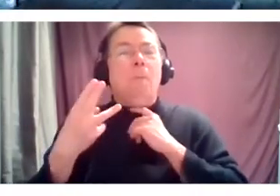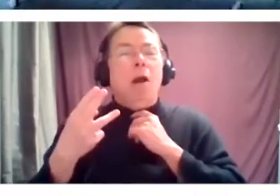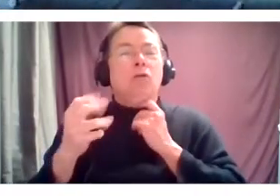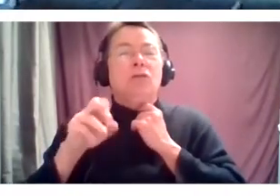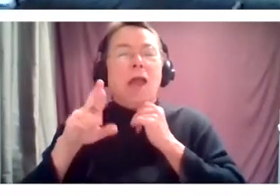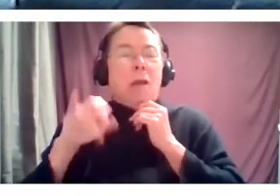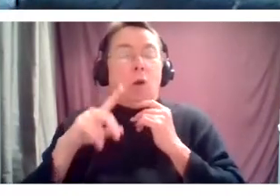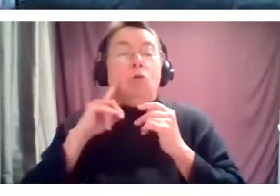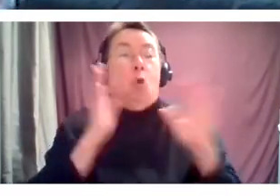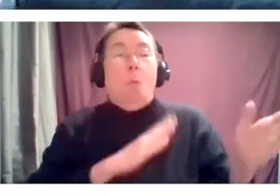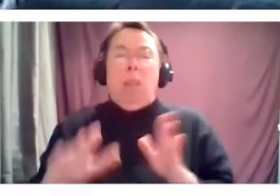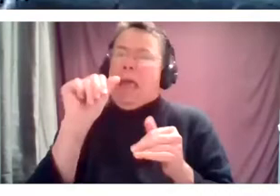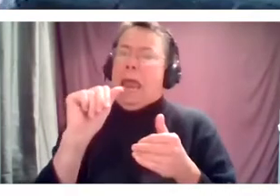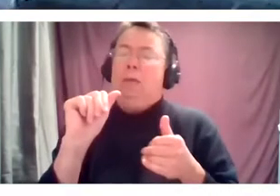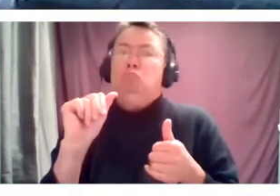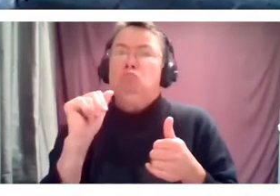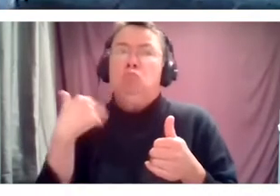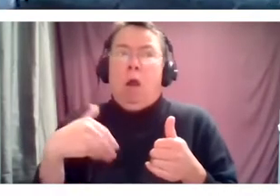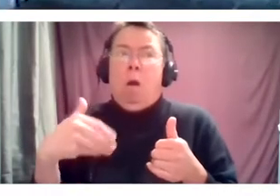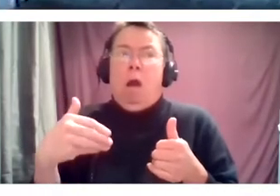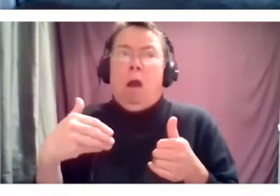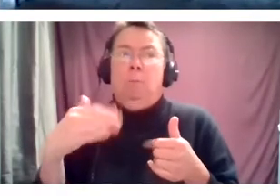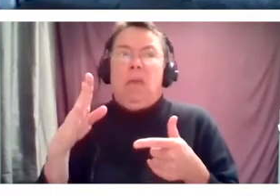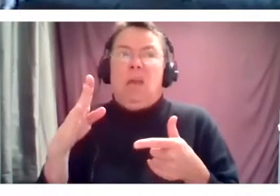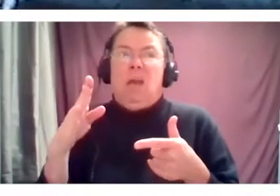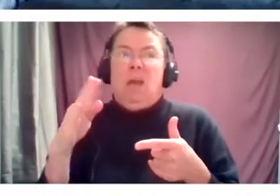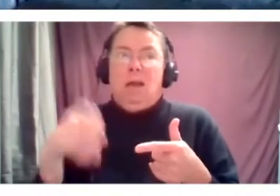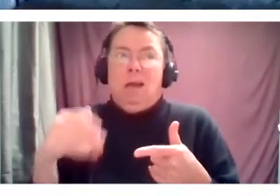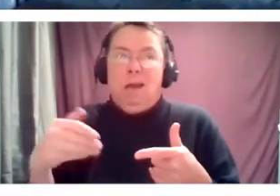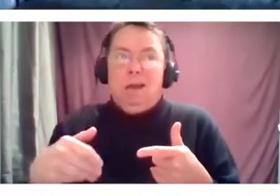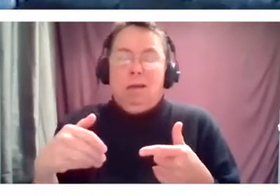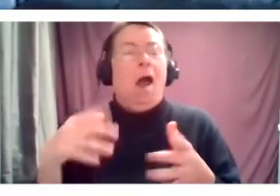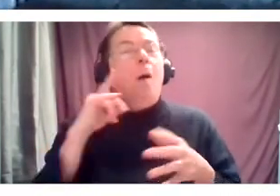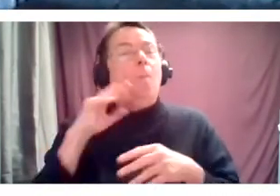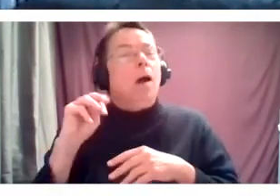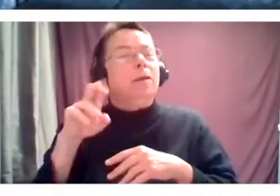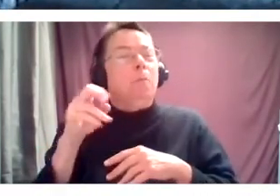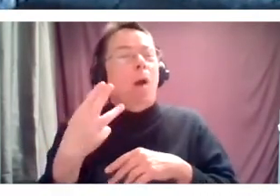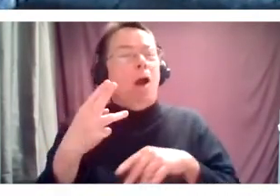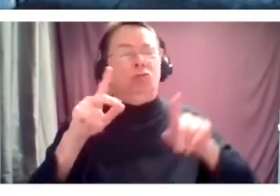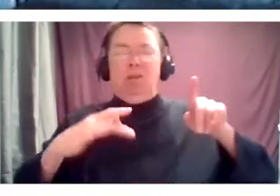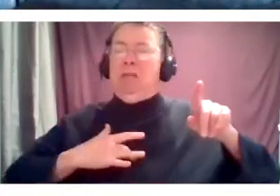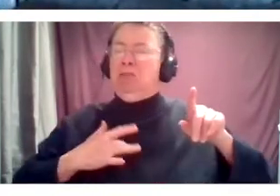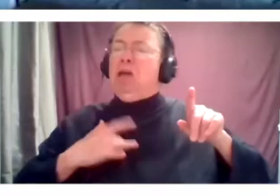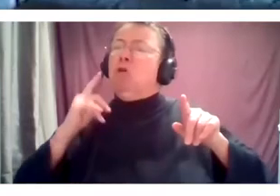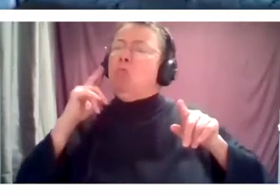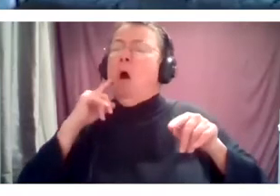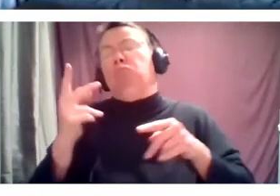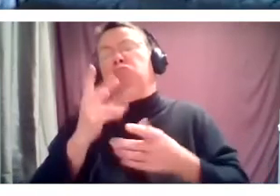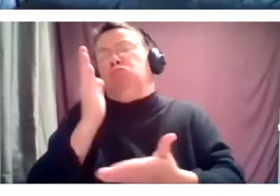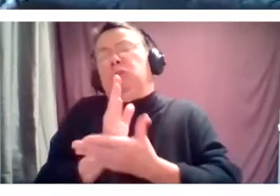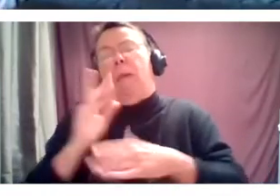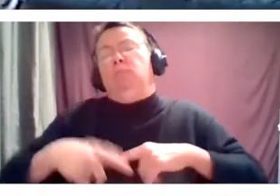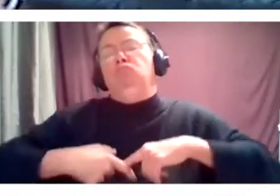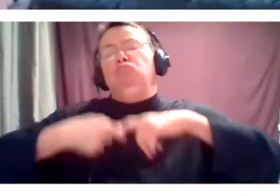plan C, so that it stopped in March. But I think in March we had this sense that maybe it'll be a few weeks, maybe by the time